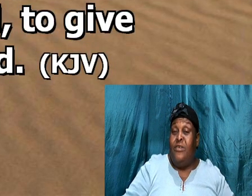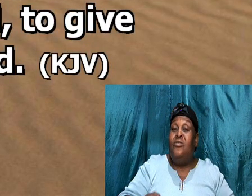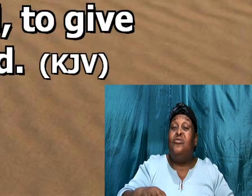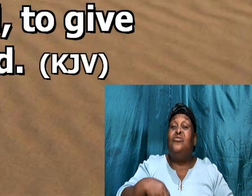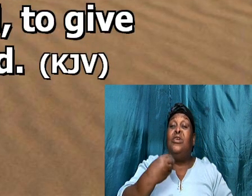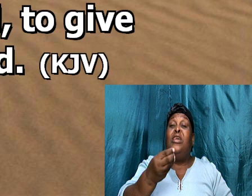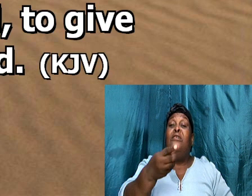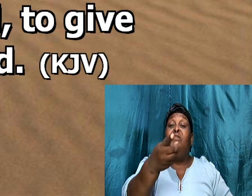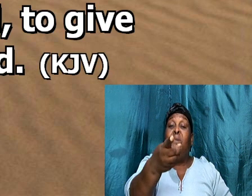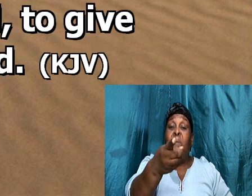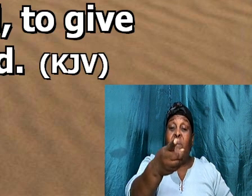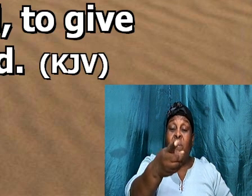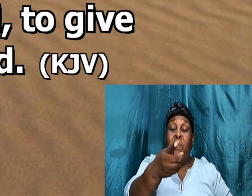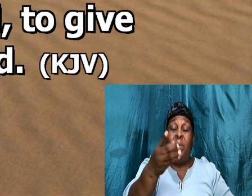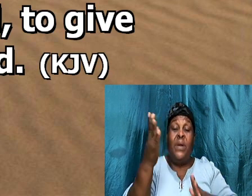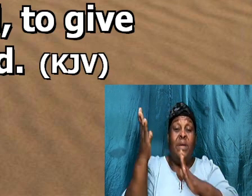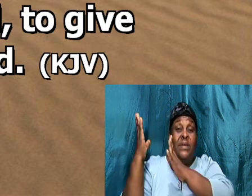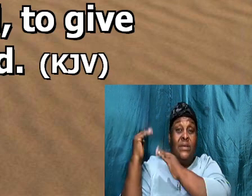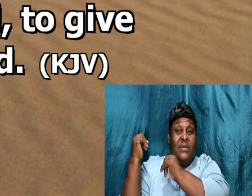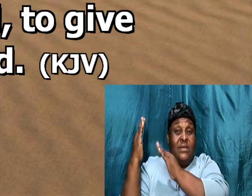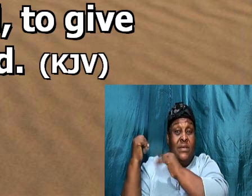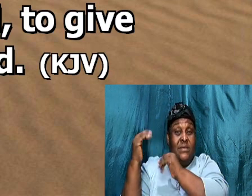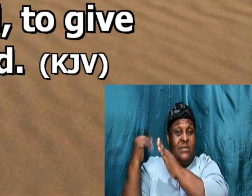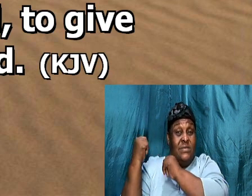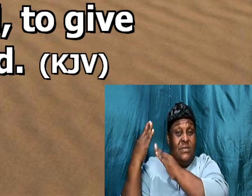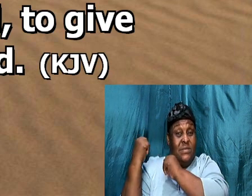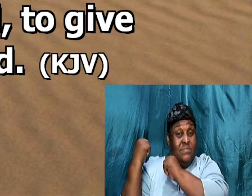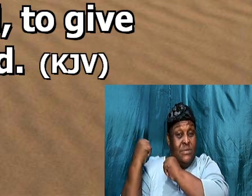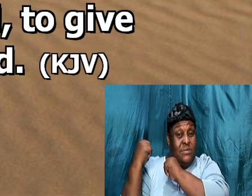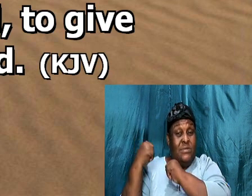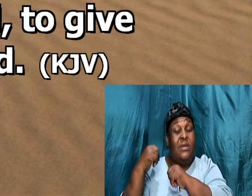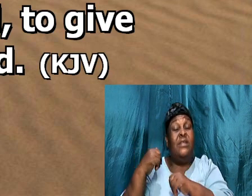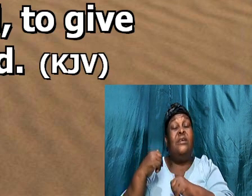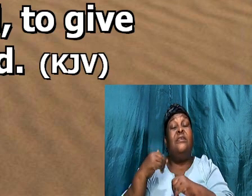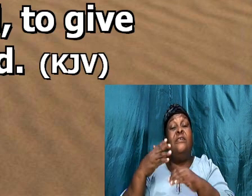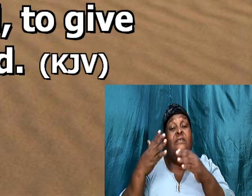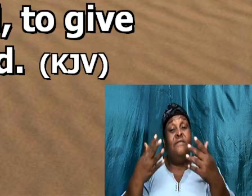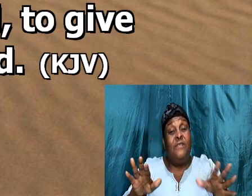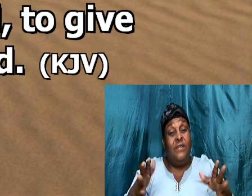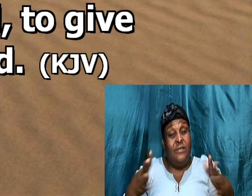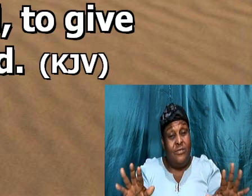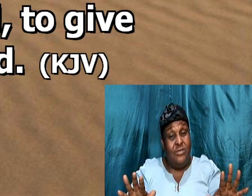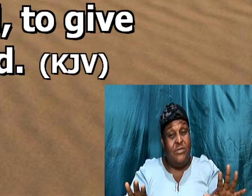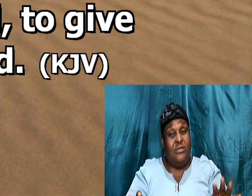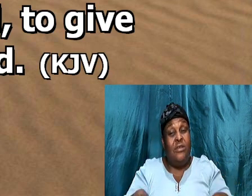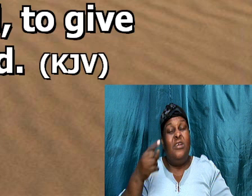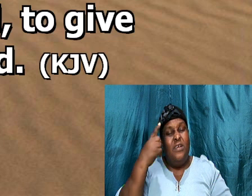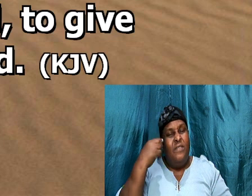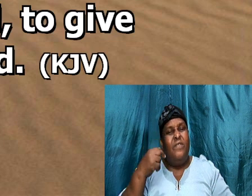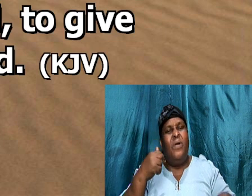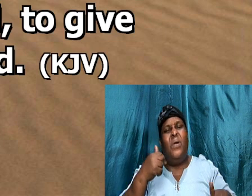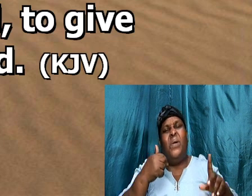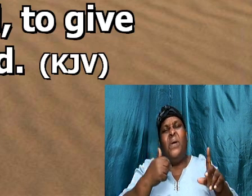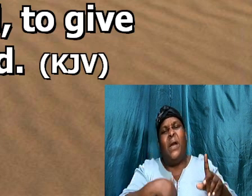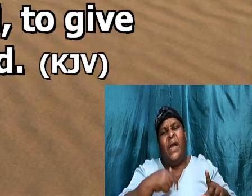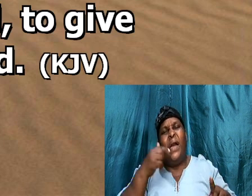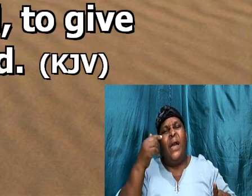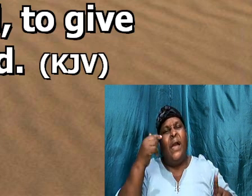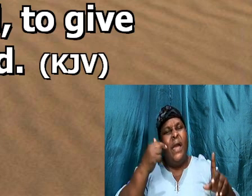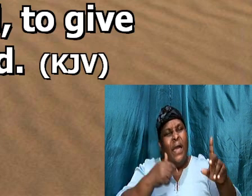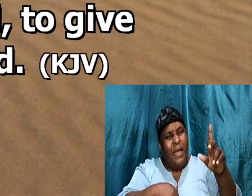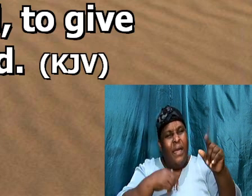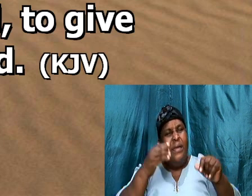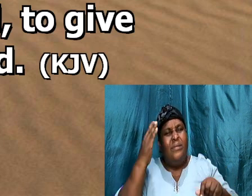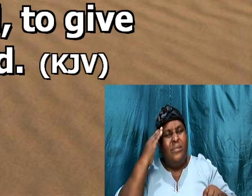to give you, an expected end. I want you to read it, one more time. For I know, the thoughts, that I think,